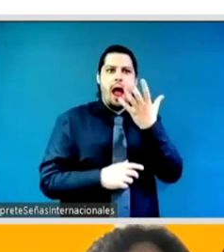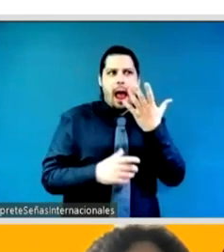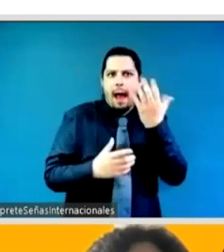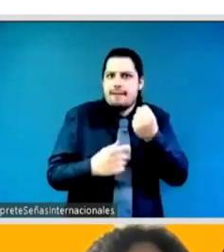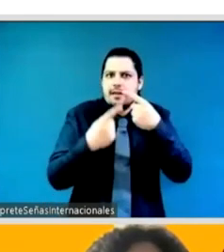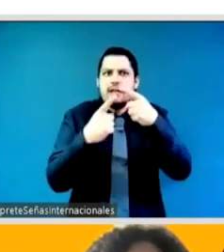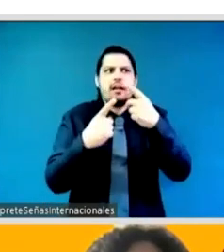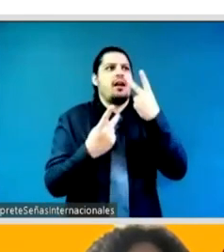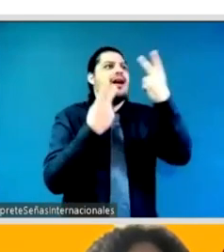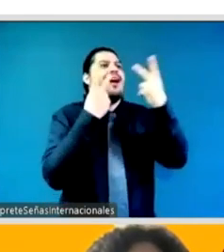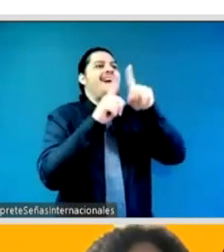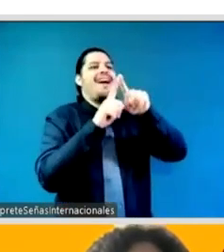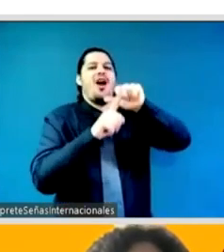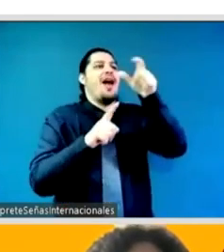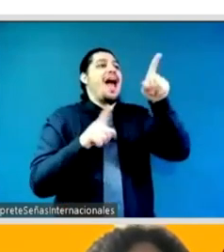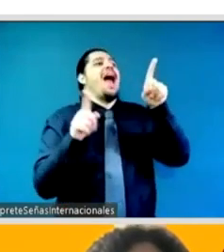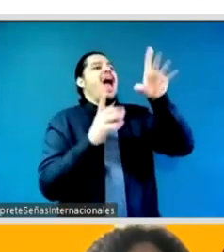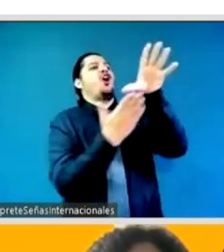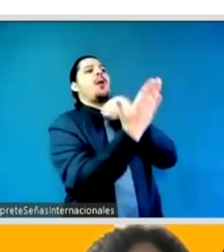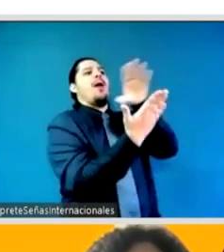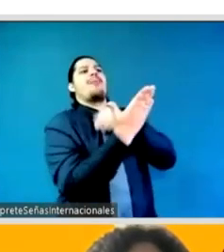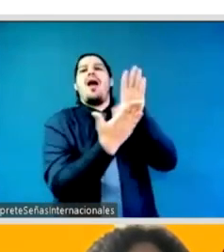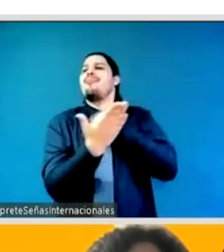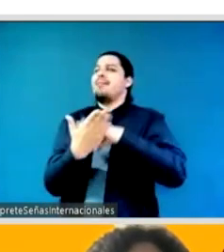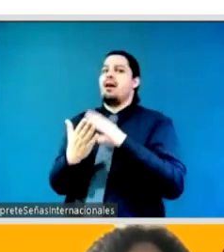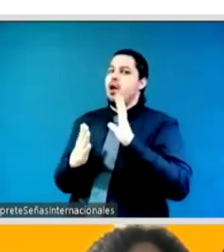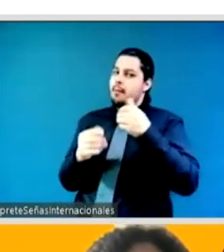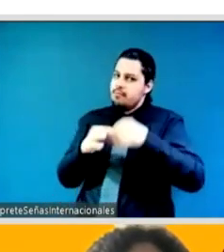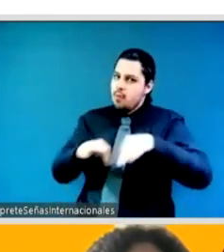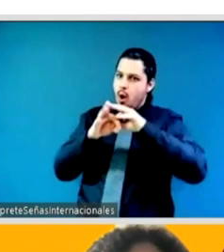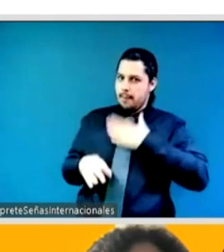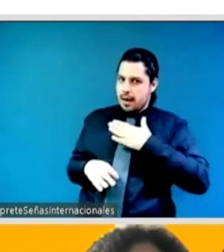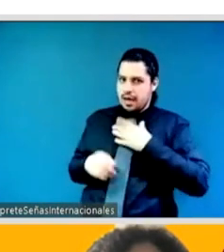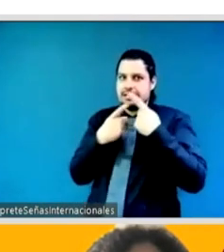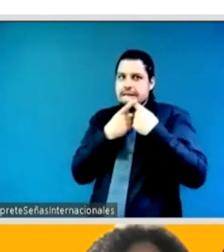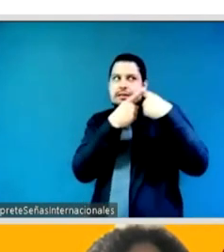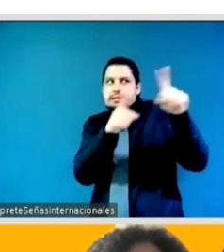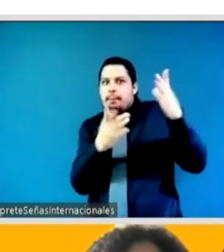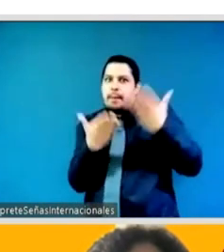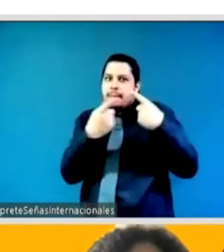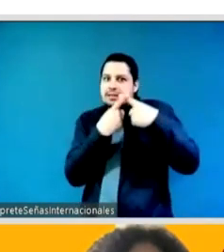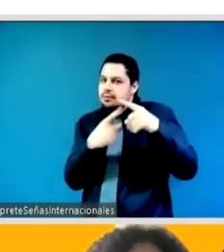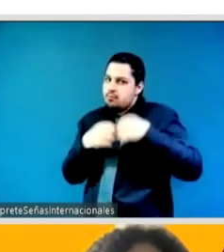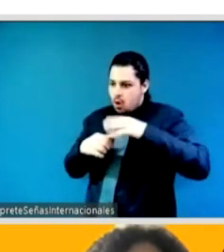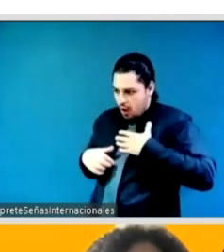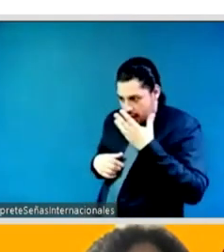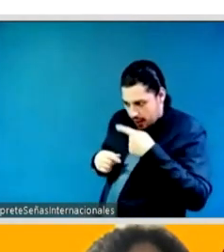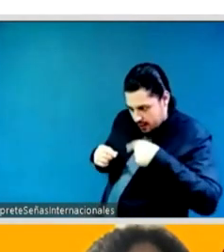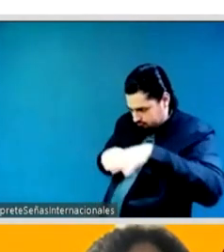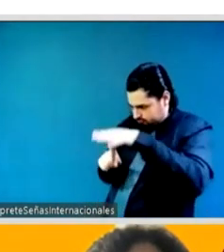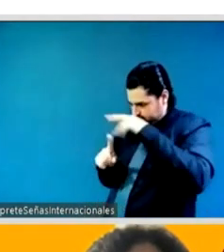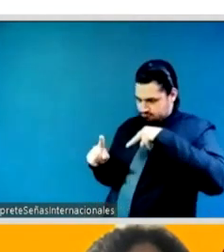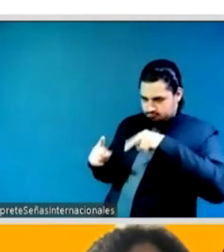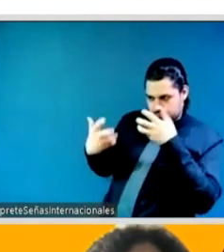so what are maybe racist structures within organizations within governments that still exist what are oppressive